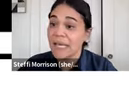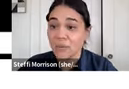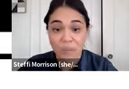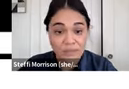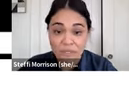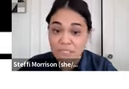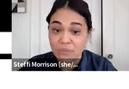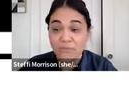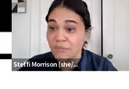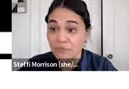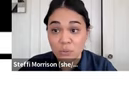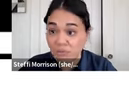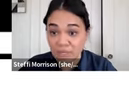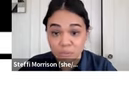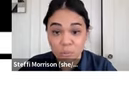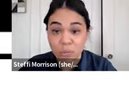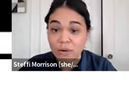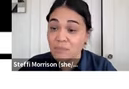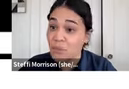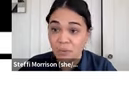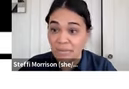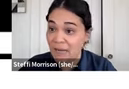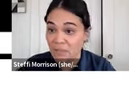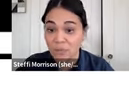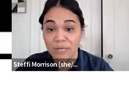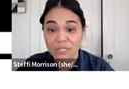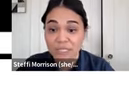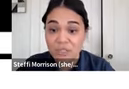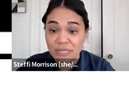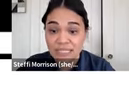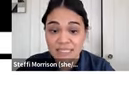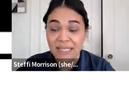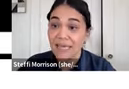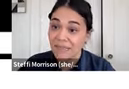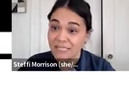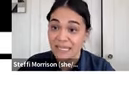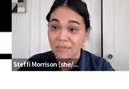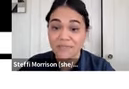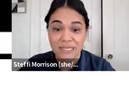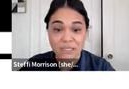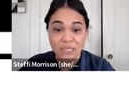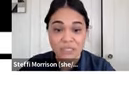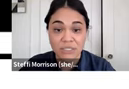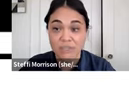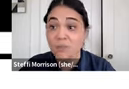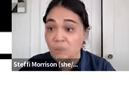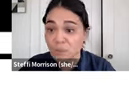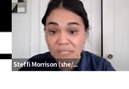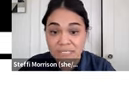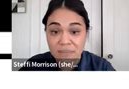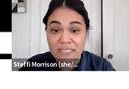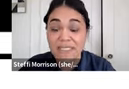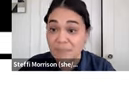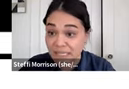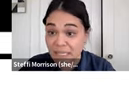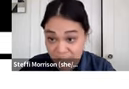And whether due to fewer available programs or household budget constraints at the time of data collection, cultural